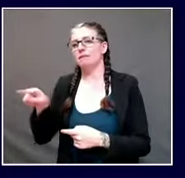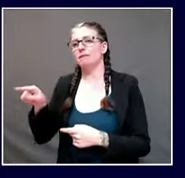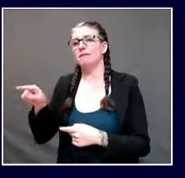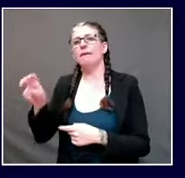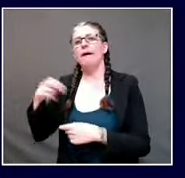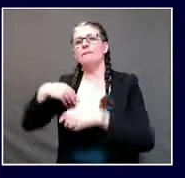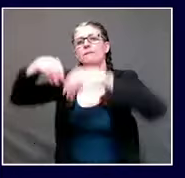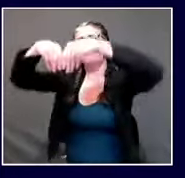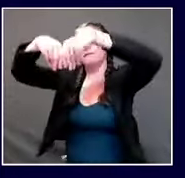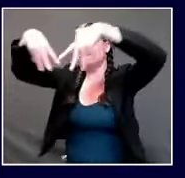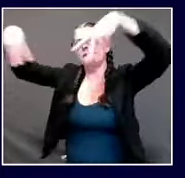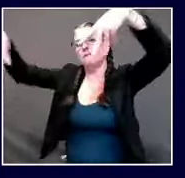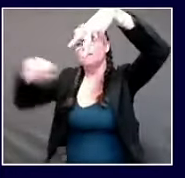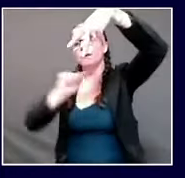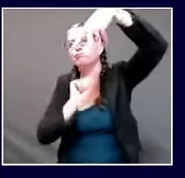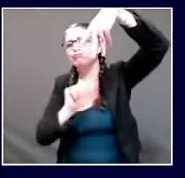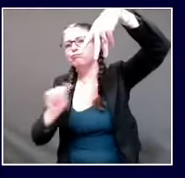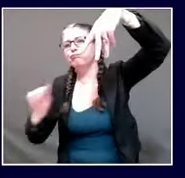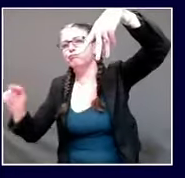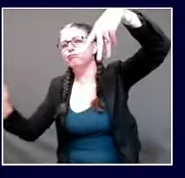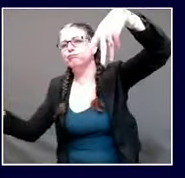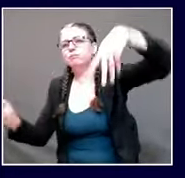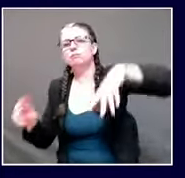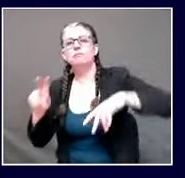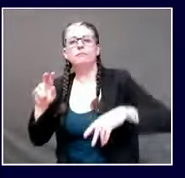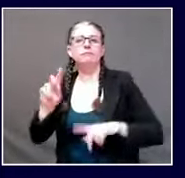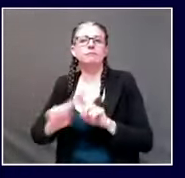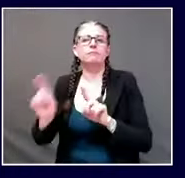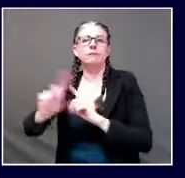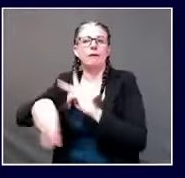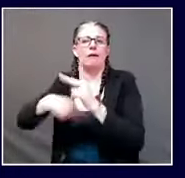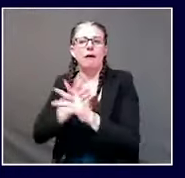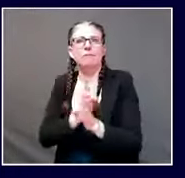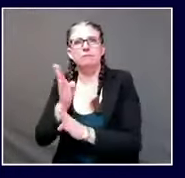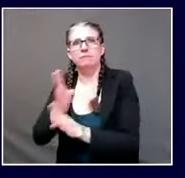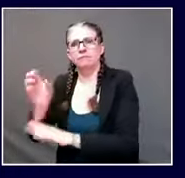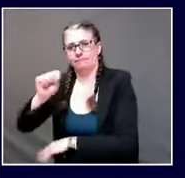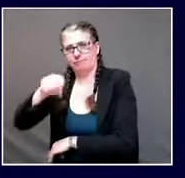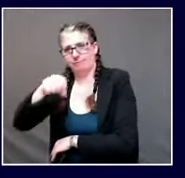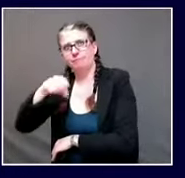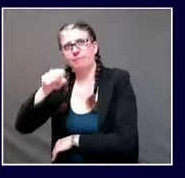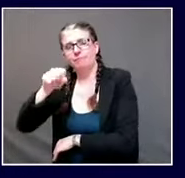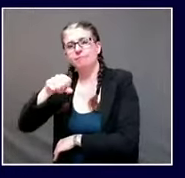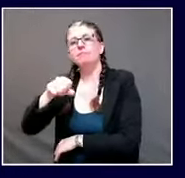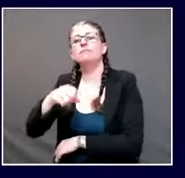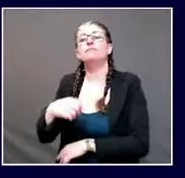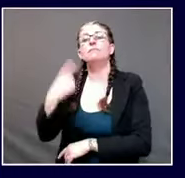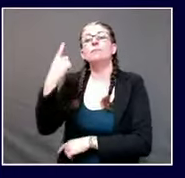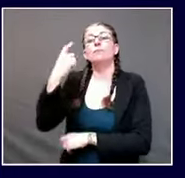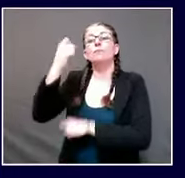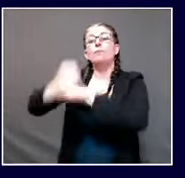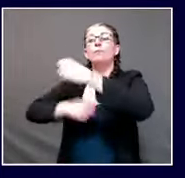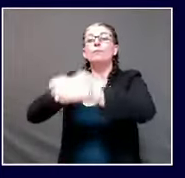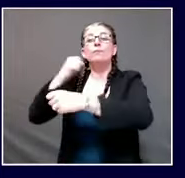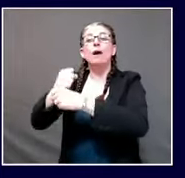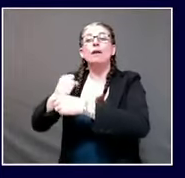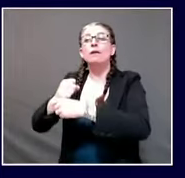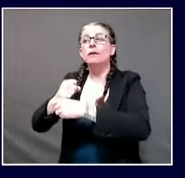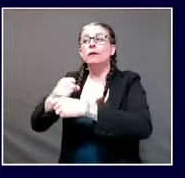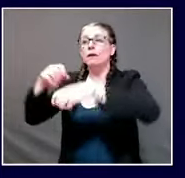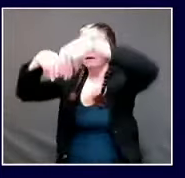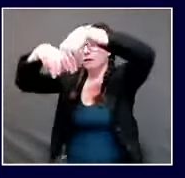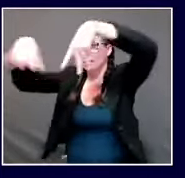become more prominent in some years and others are less prominent in some years that is one of the key reasons why the flu